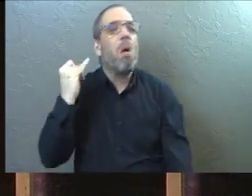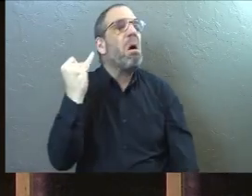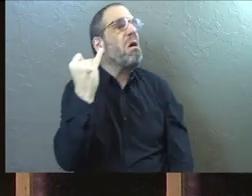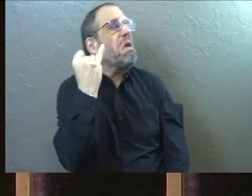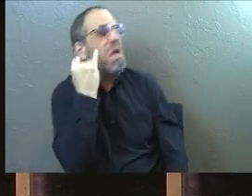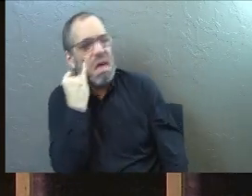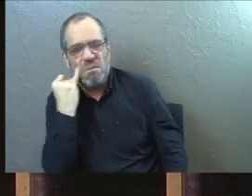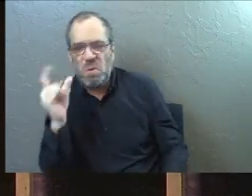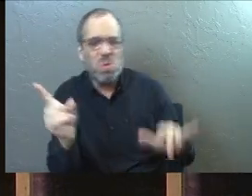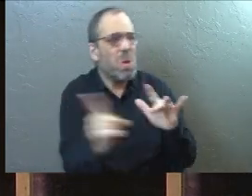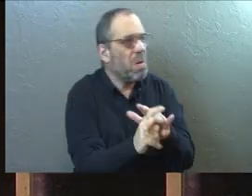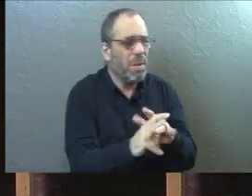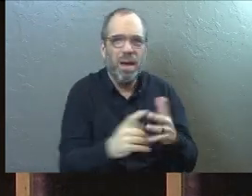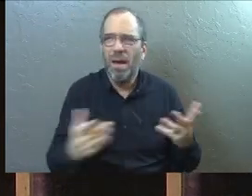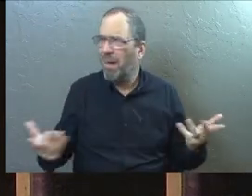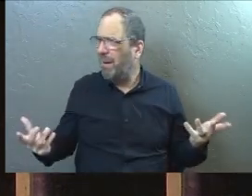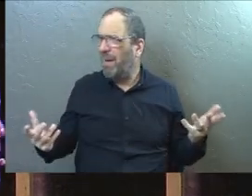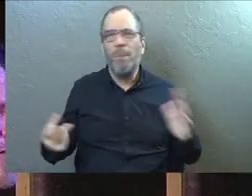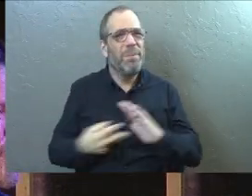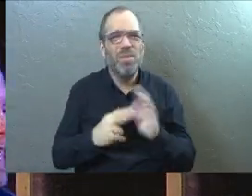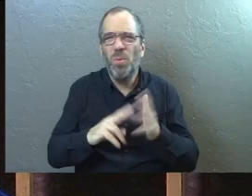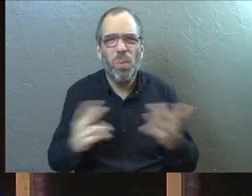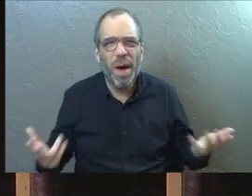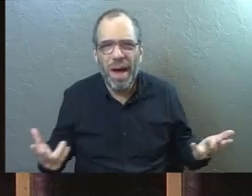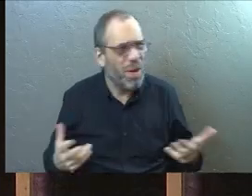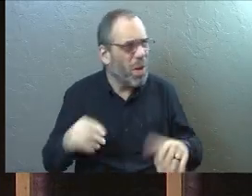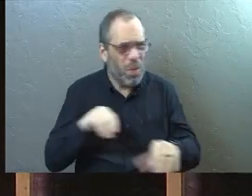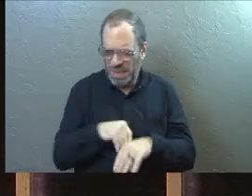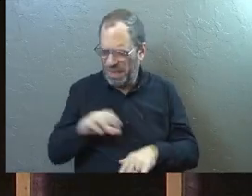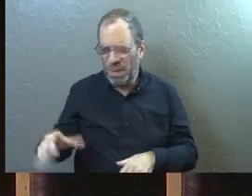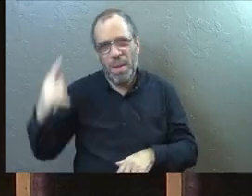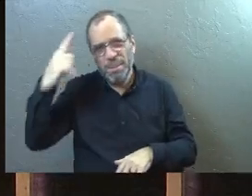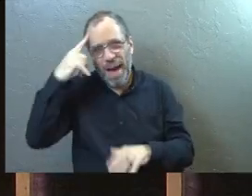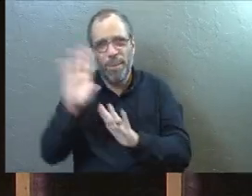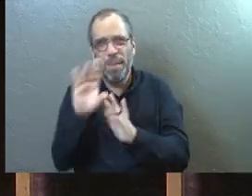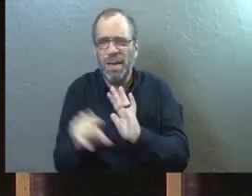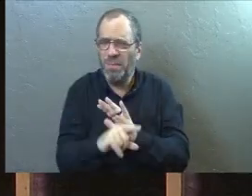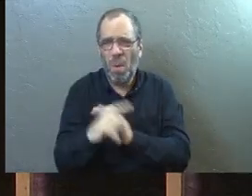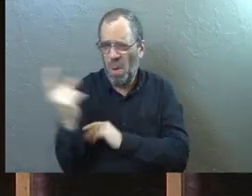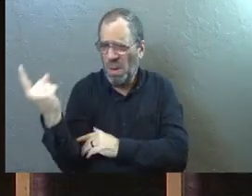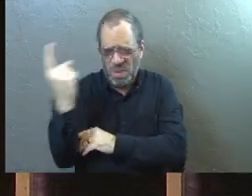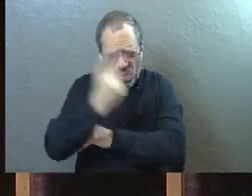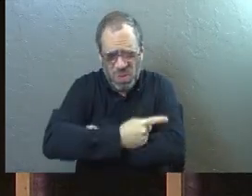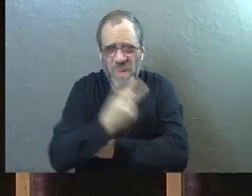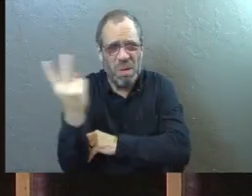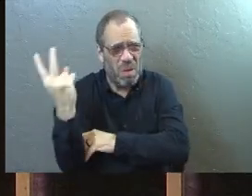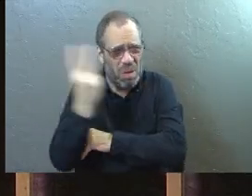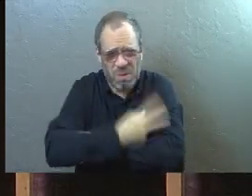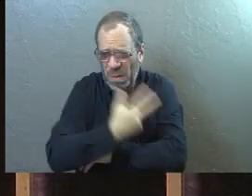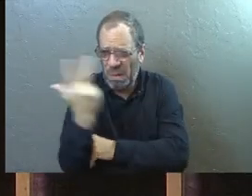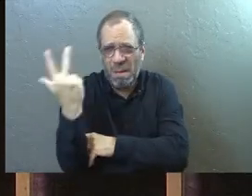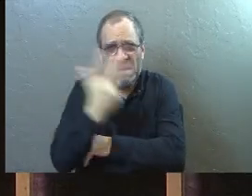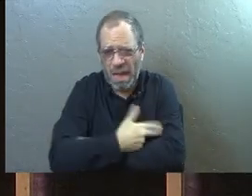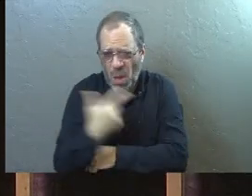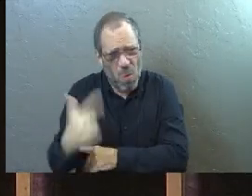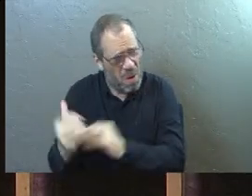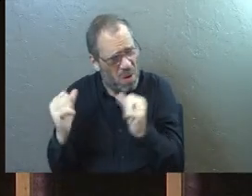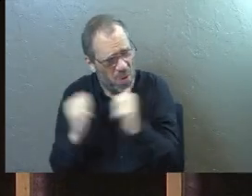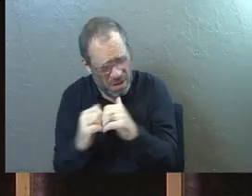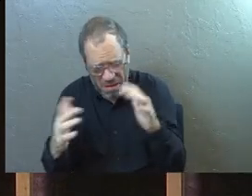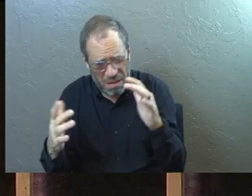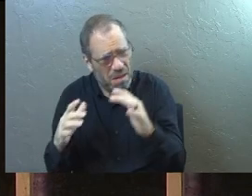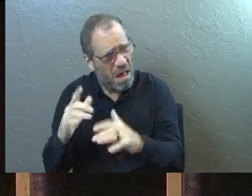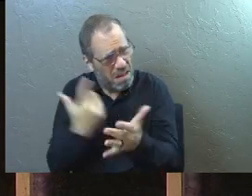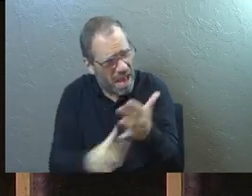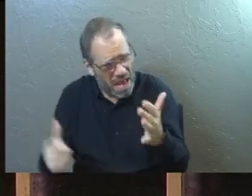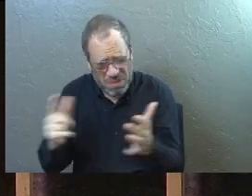only you had been here, what else is she saying? What's really in the background? You know, for days, Jesus, we were by his side, weeping